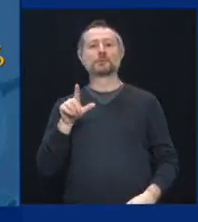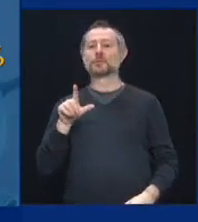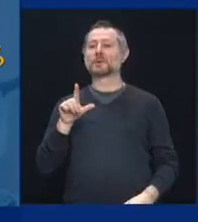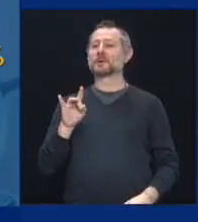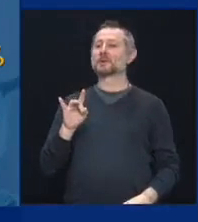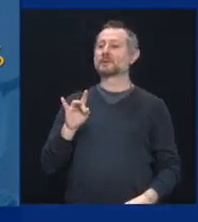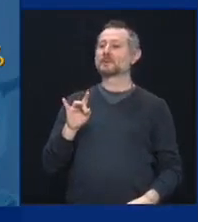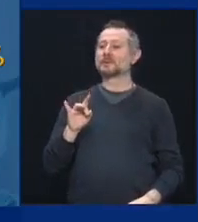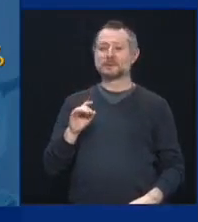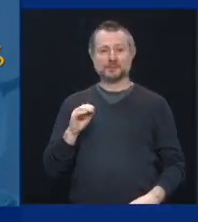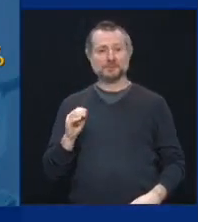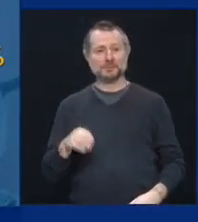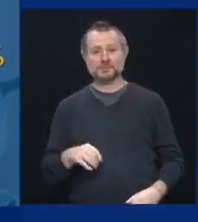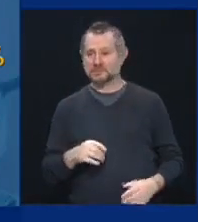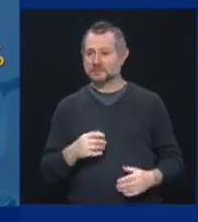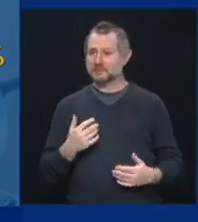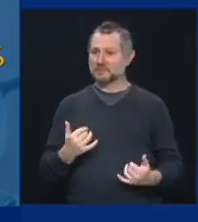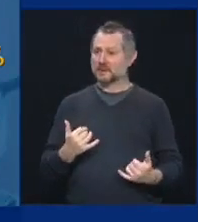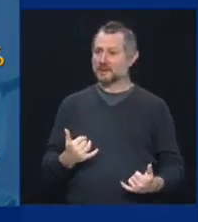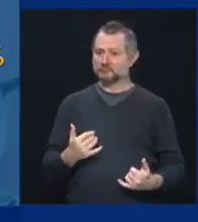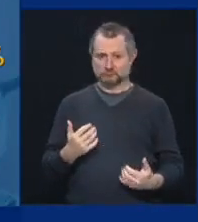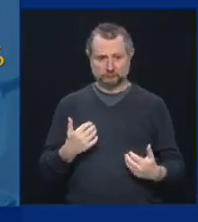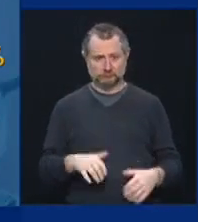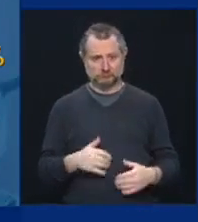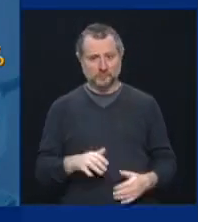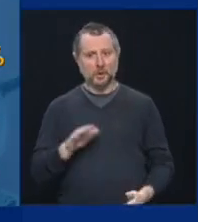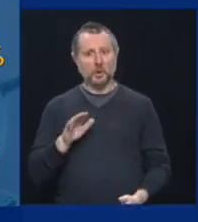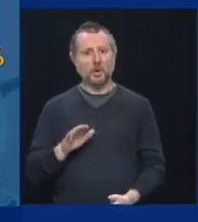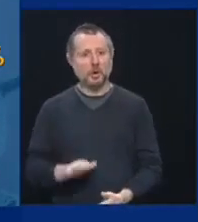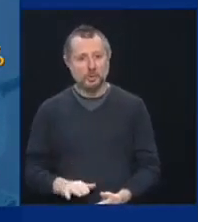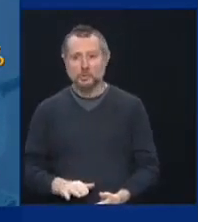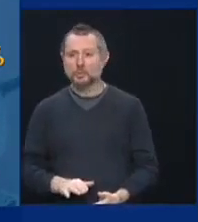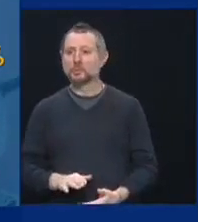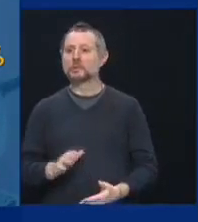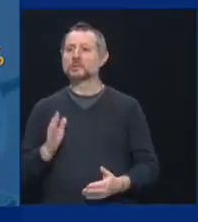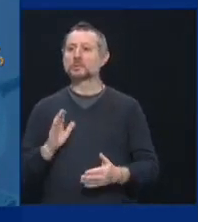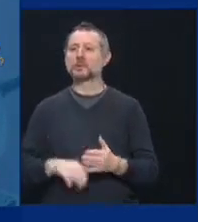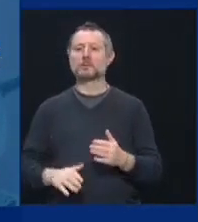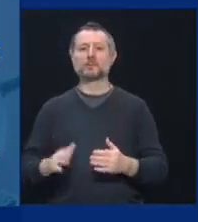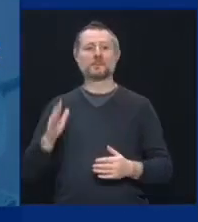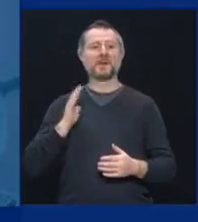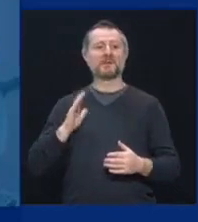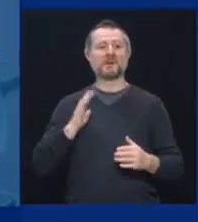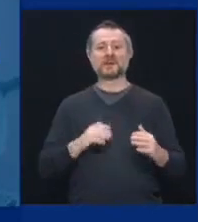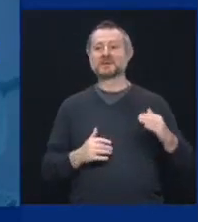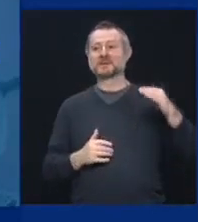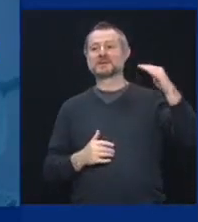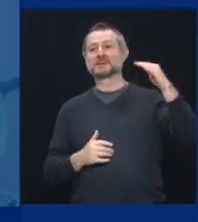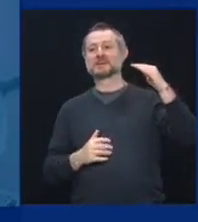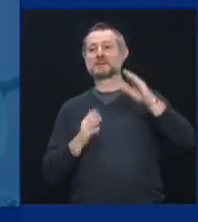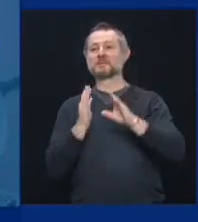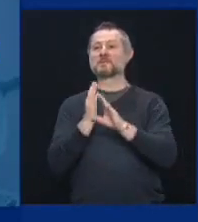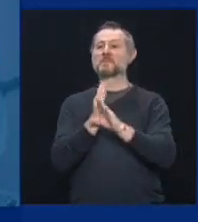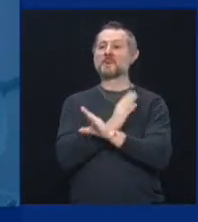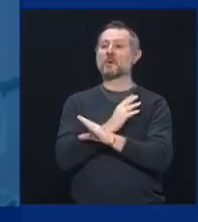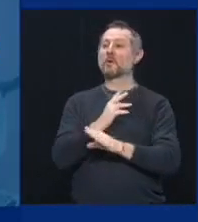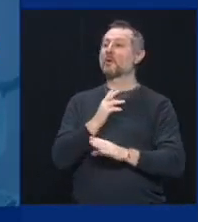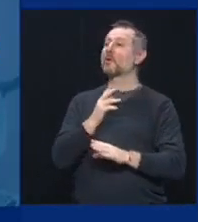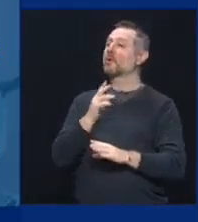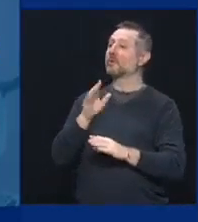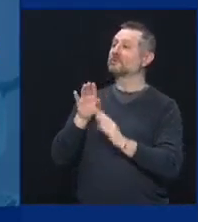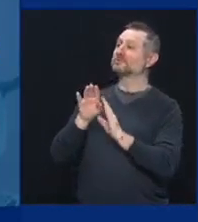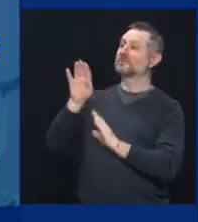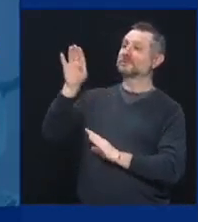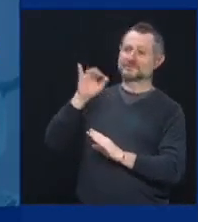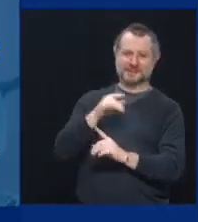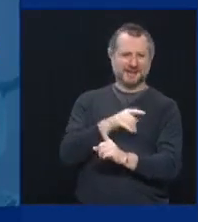lower today than we were before the surge even started. You look at the number of